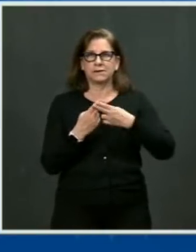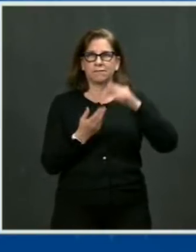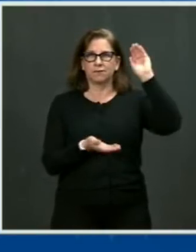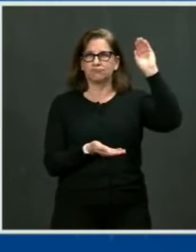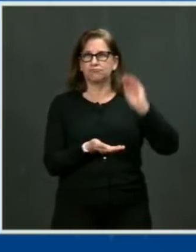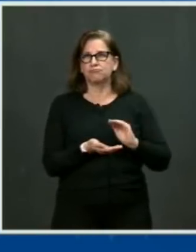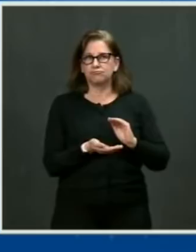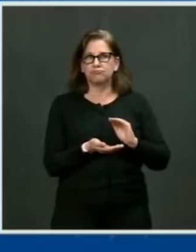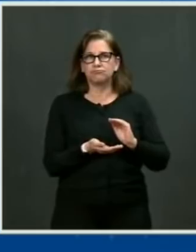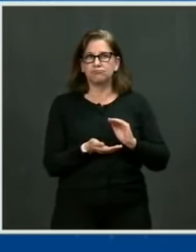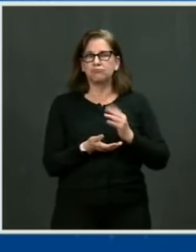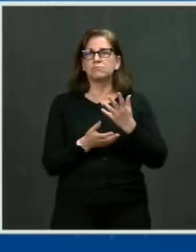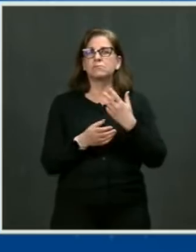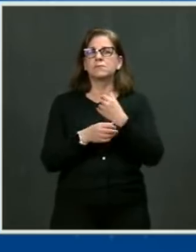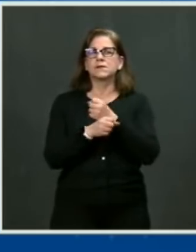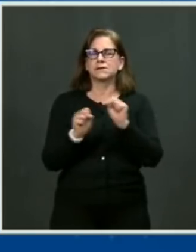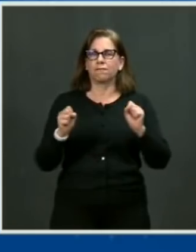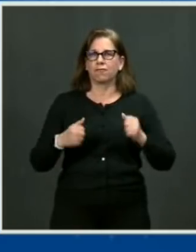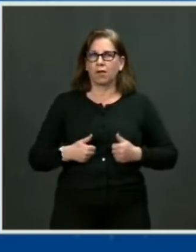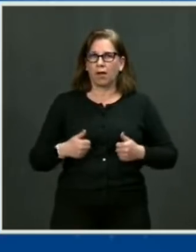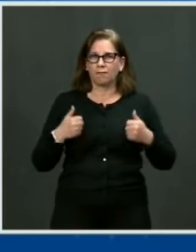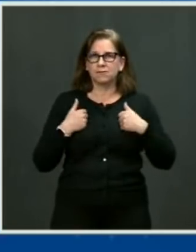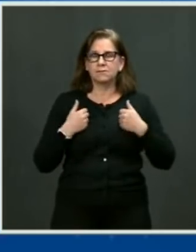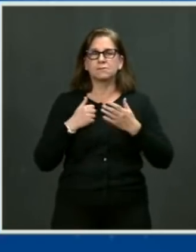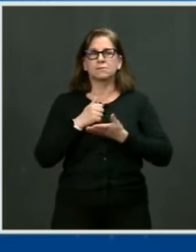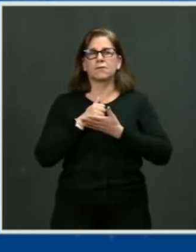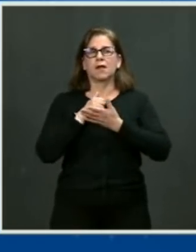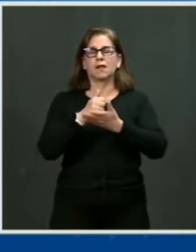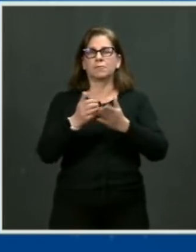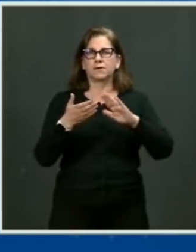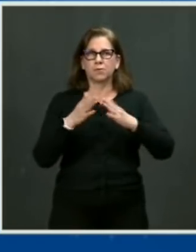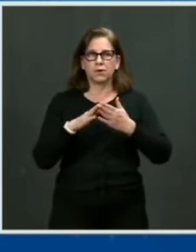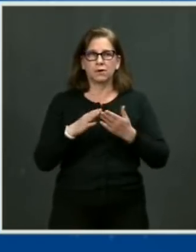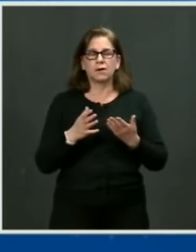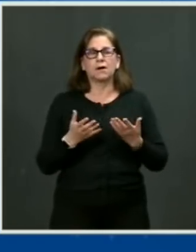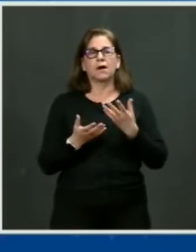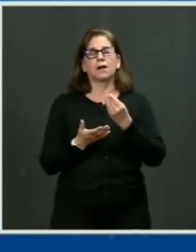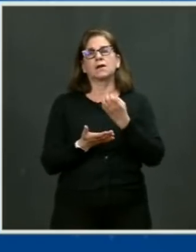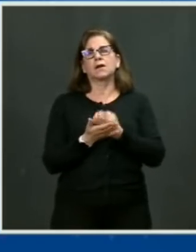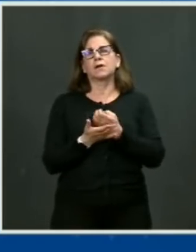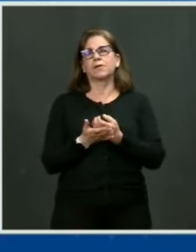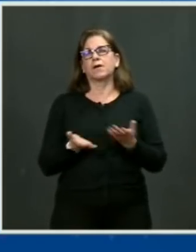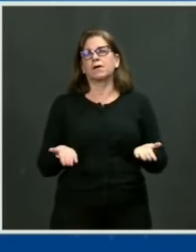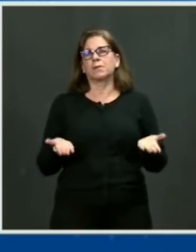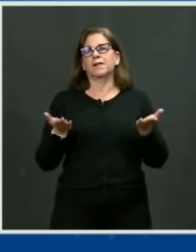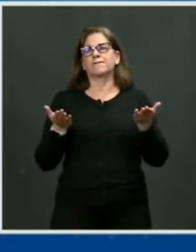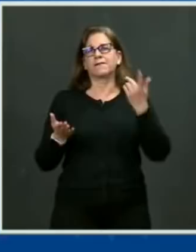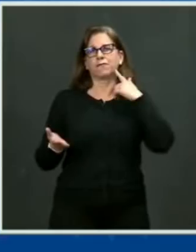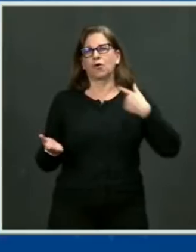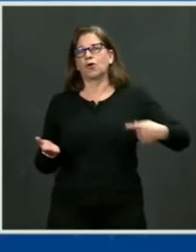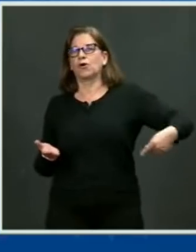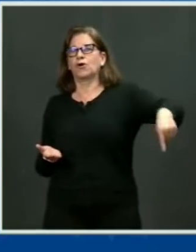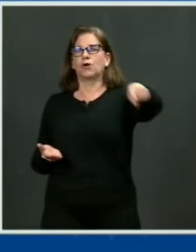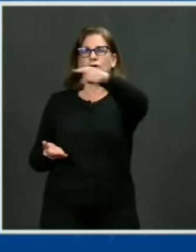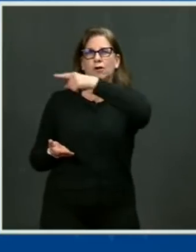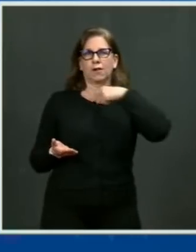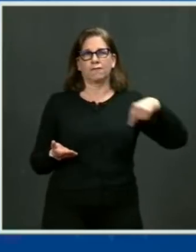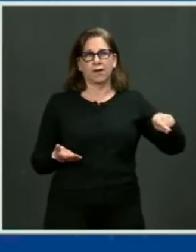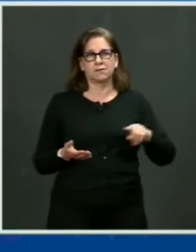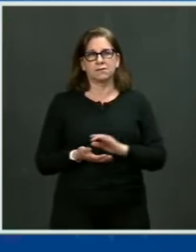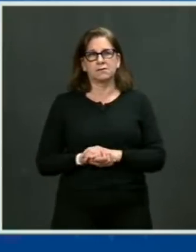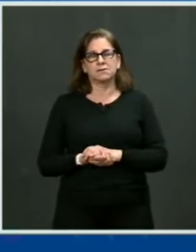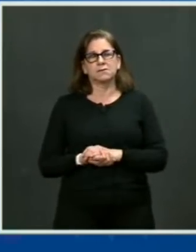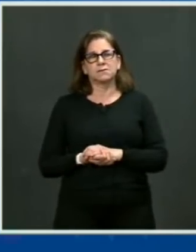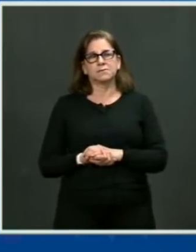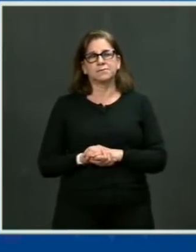healthy communities, and build economies that work for all of us, and save billions of American